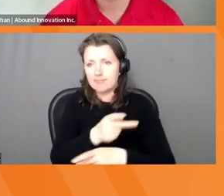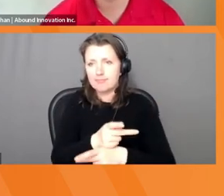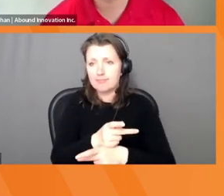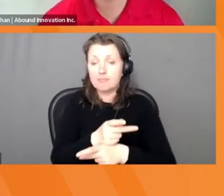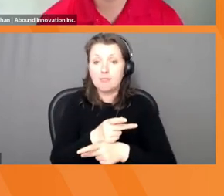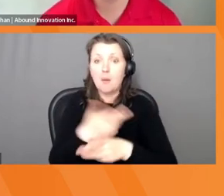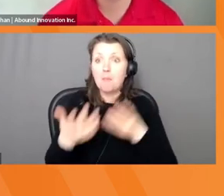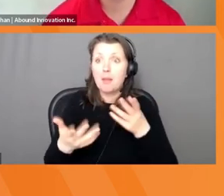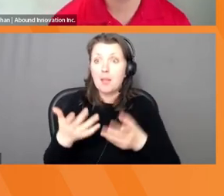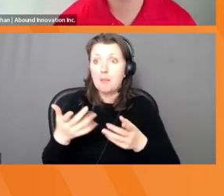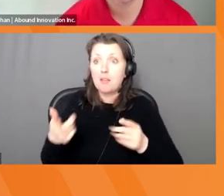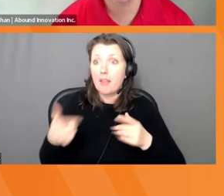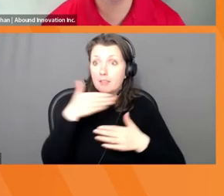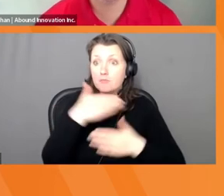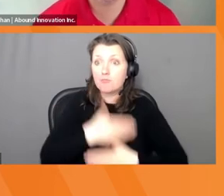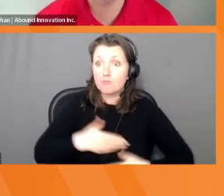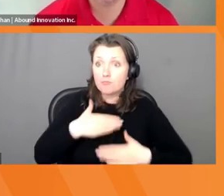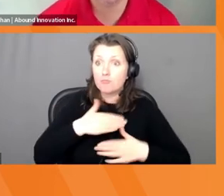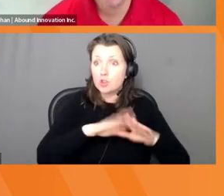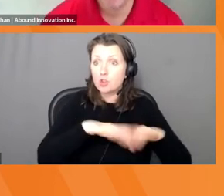Tessa, required step ladder. Nice.